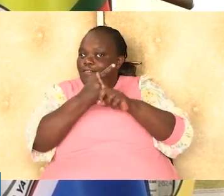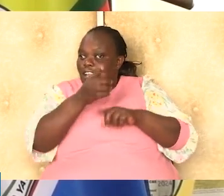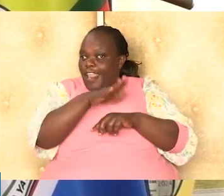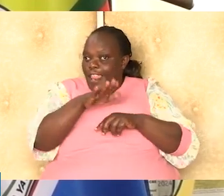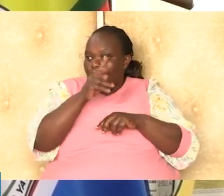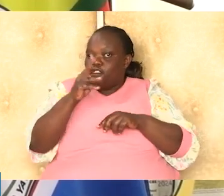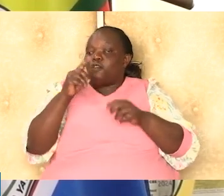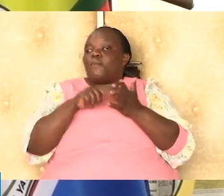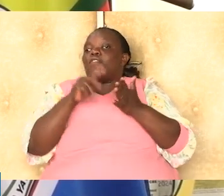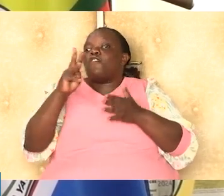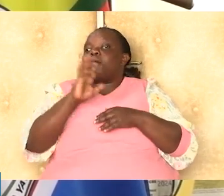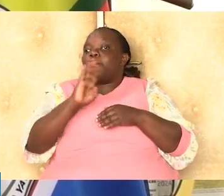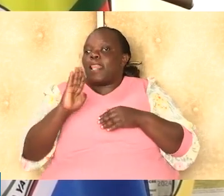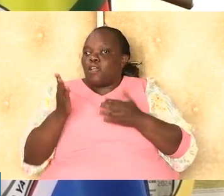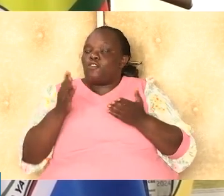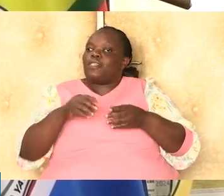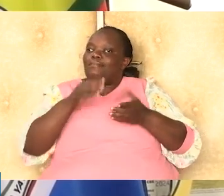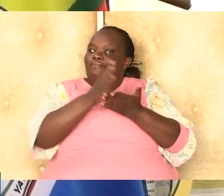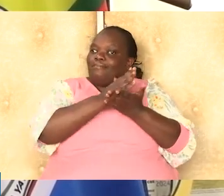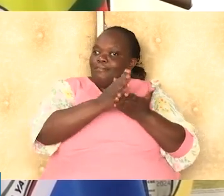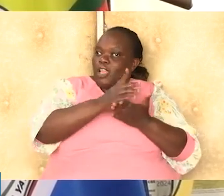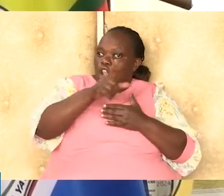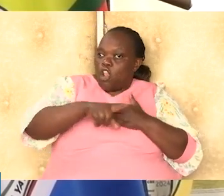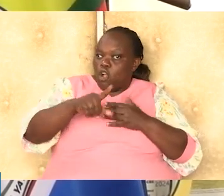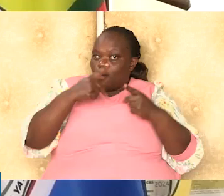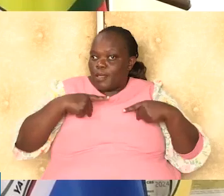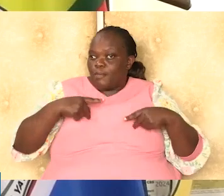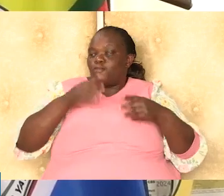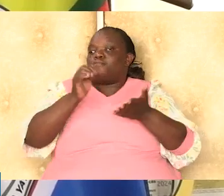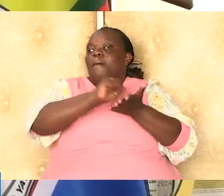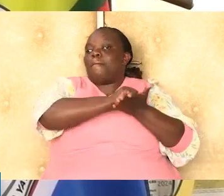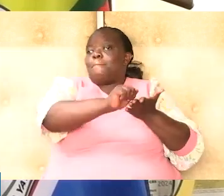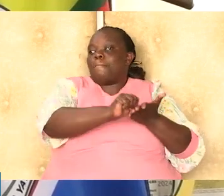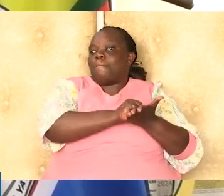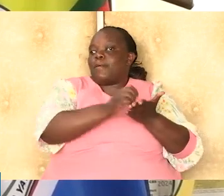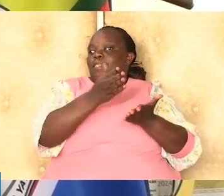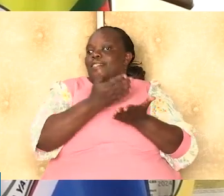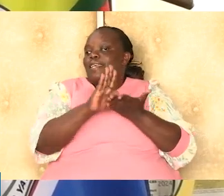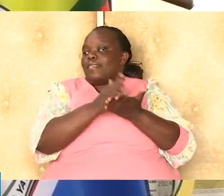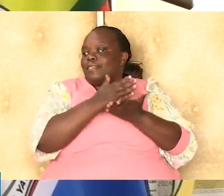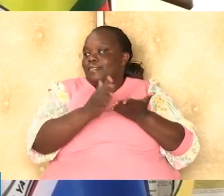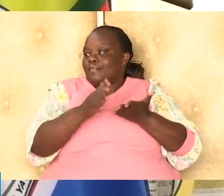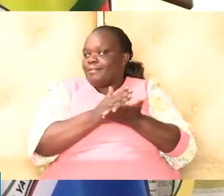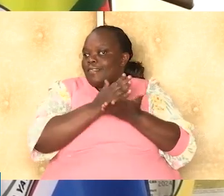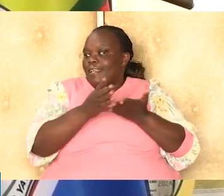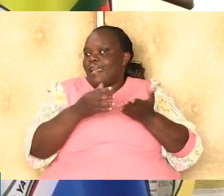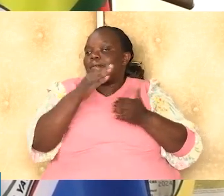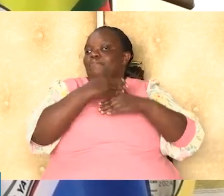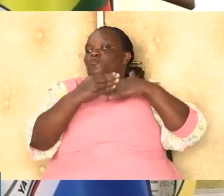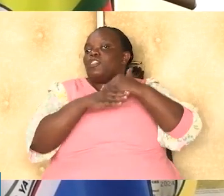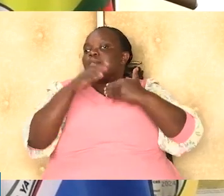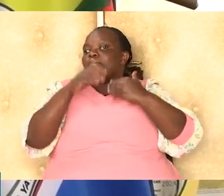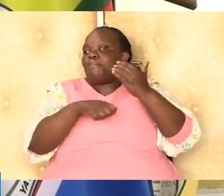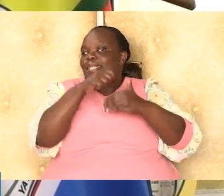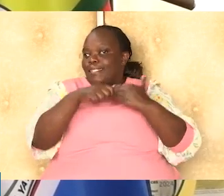.4 billion shillings being allocated for local artisans and fabricators, supplying building materials, and